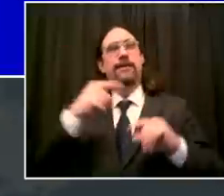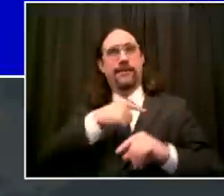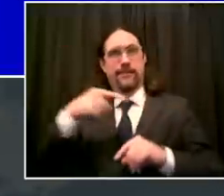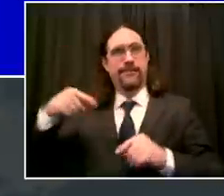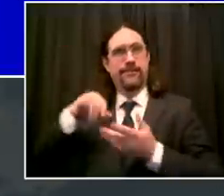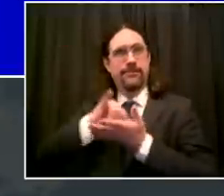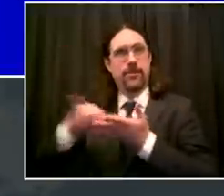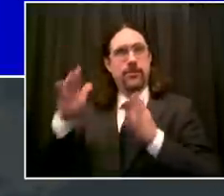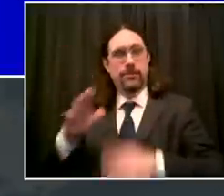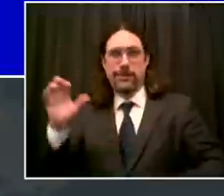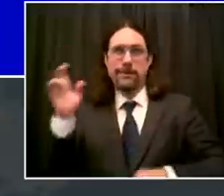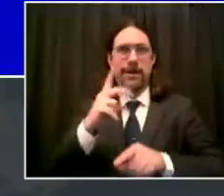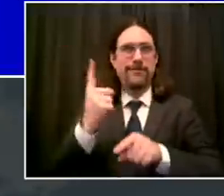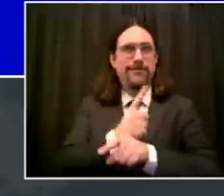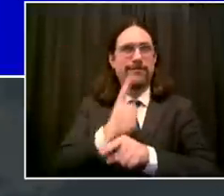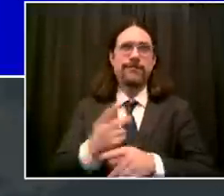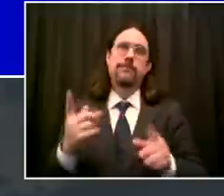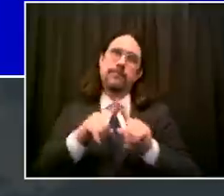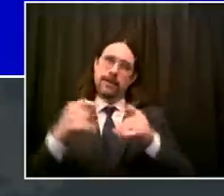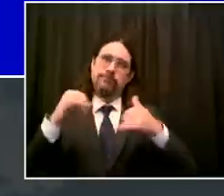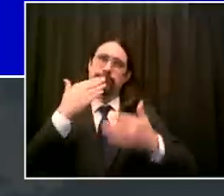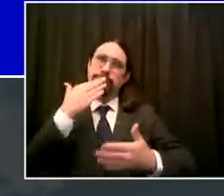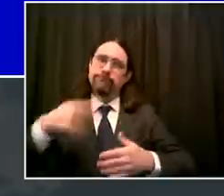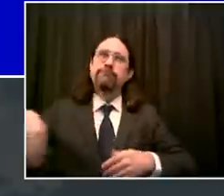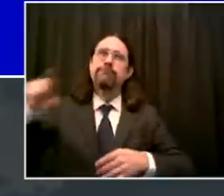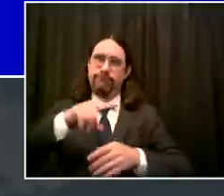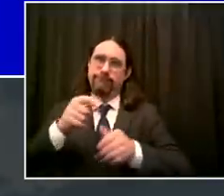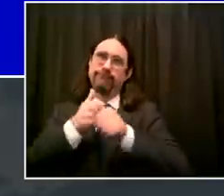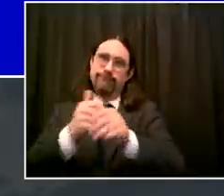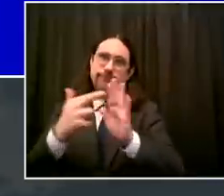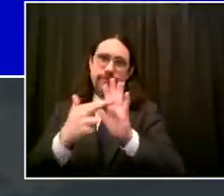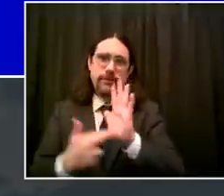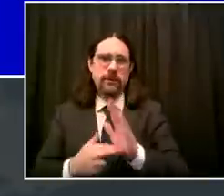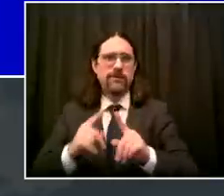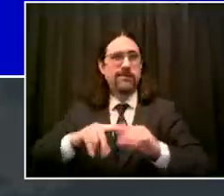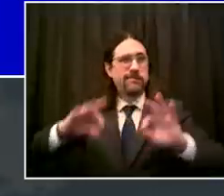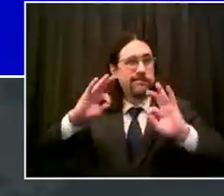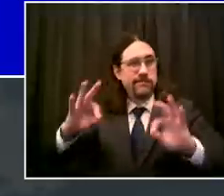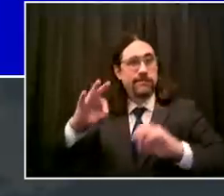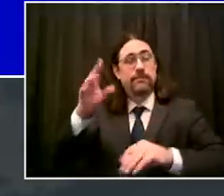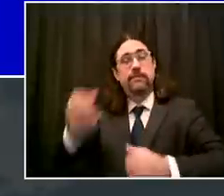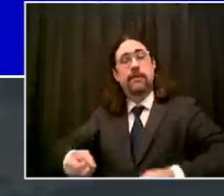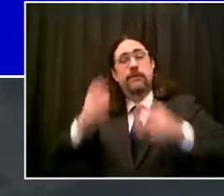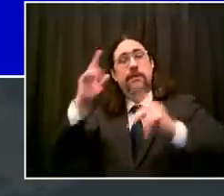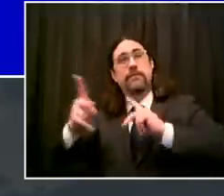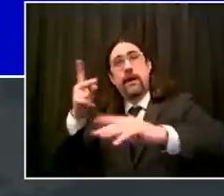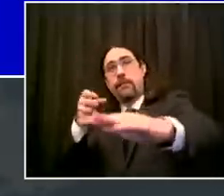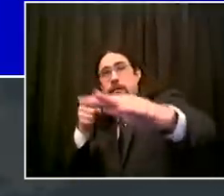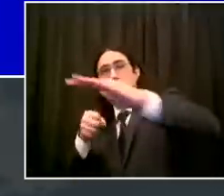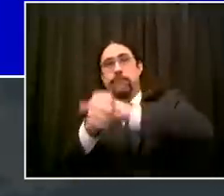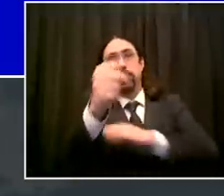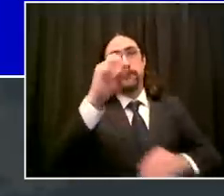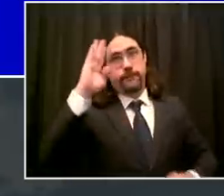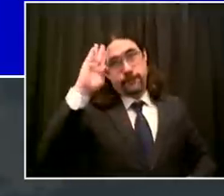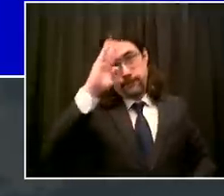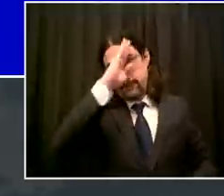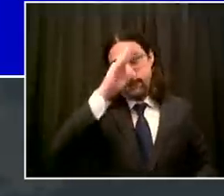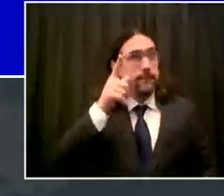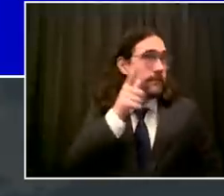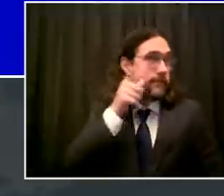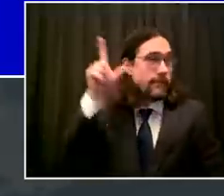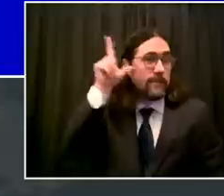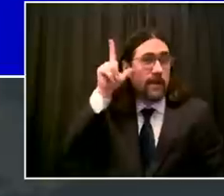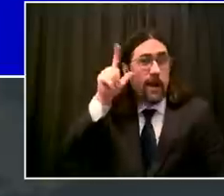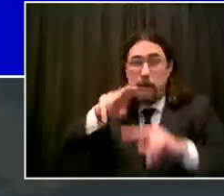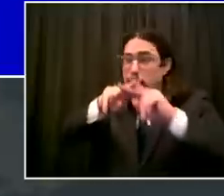hospitals for suspected covet 19 that is down and this is a great one down from 77 to 48 that's amazing now under 50 people